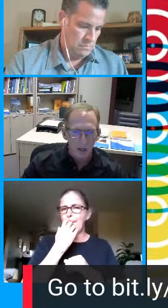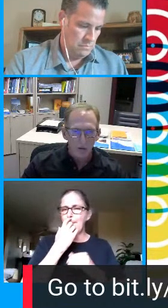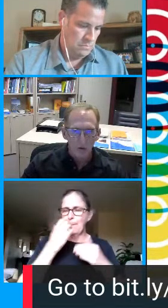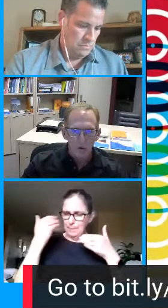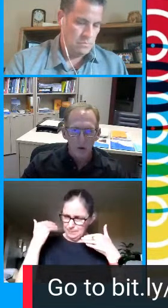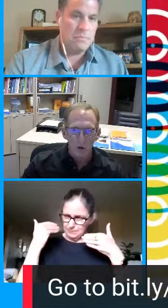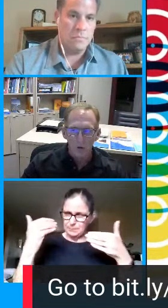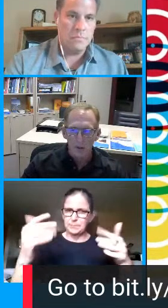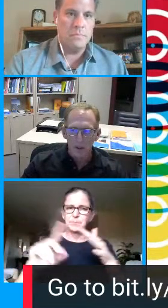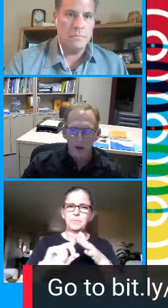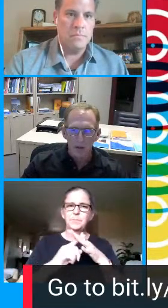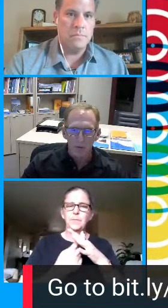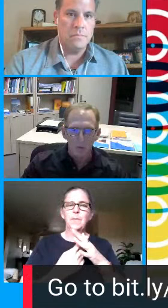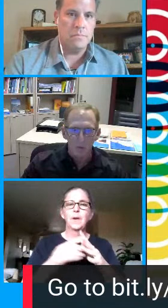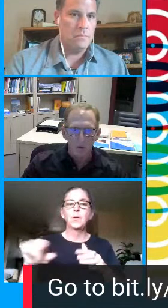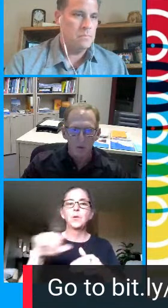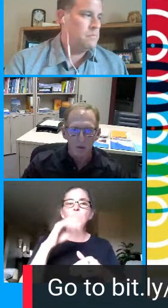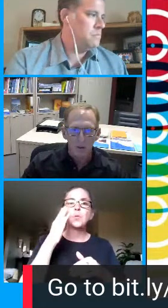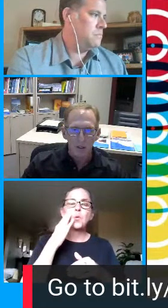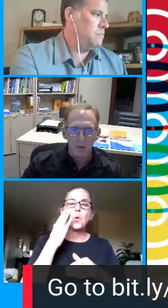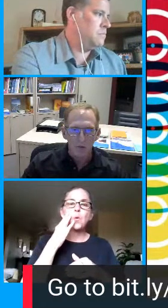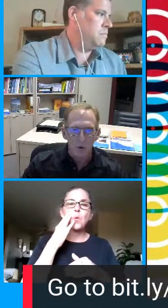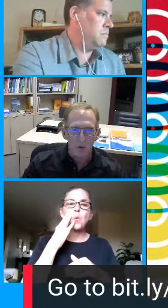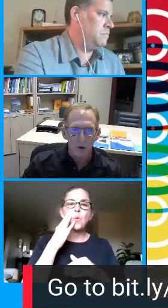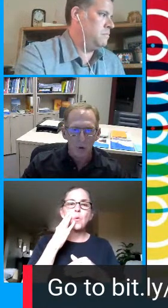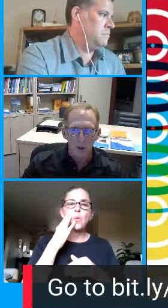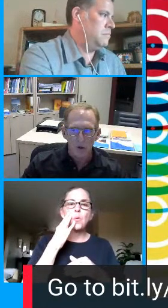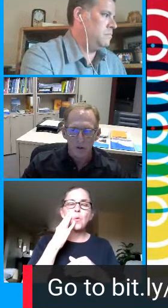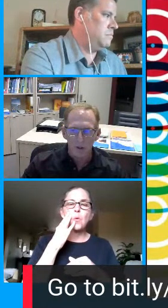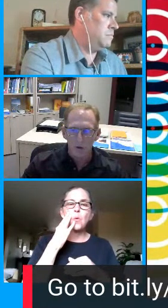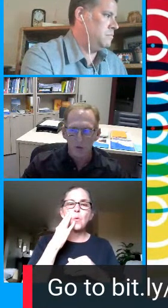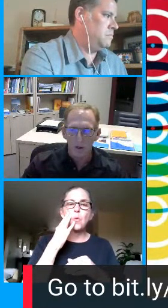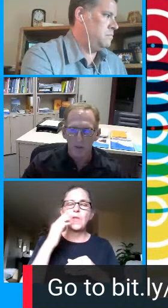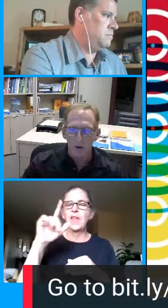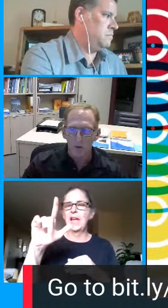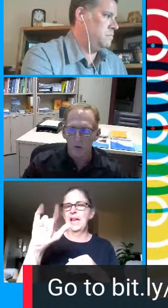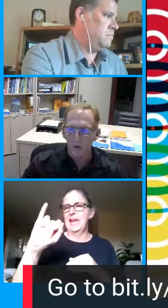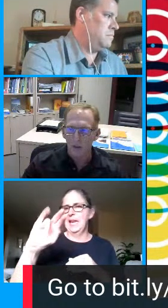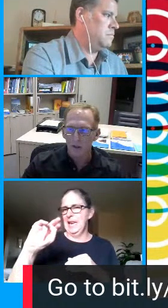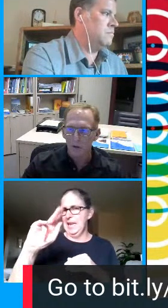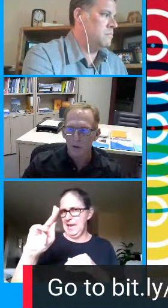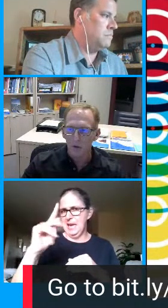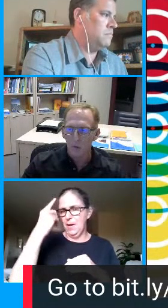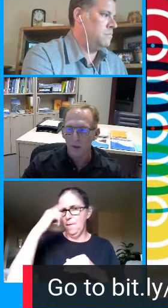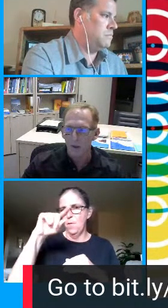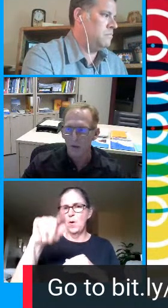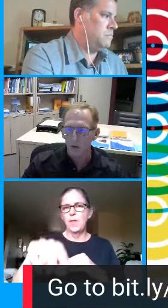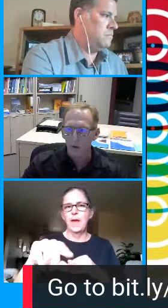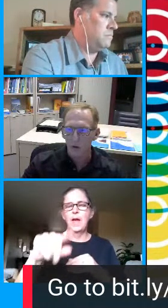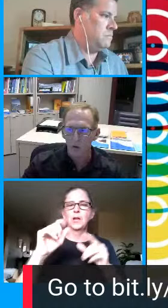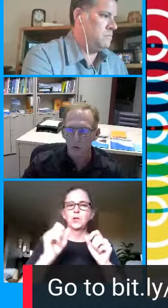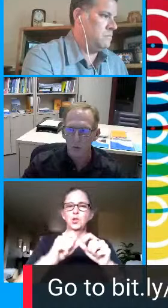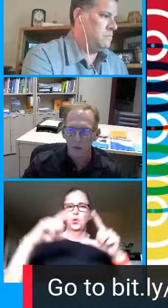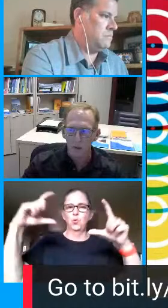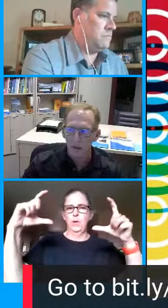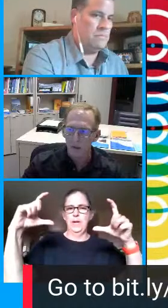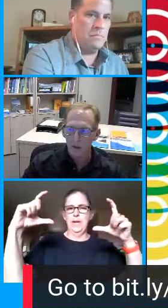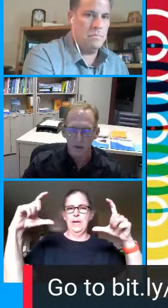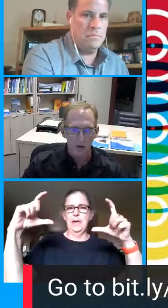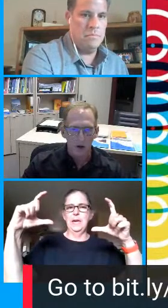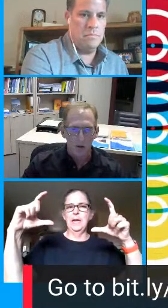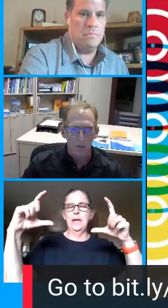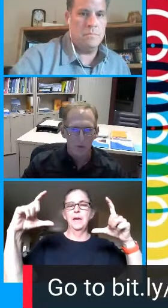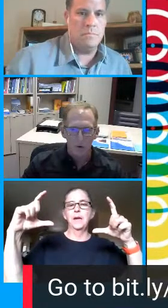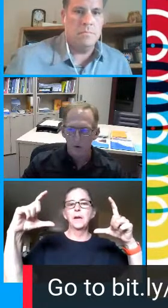and just so you know the uh the link for the question is right there on the screen as we speak it's go to bitly